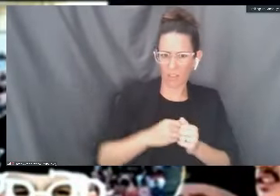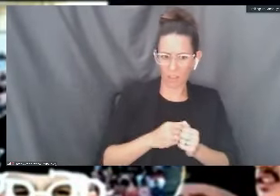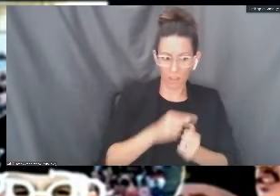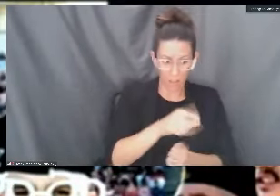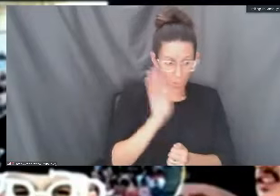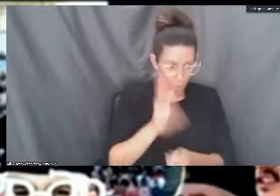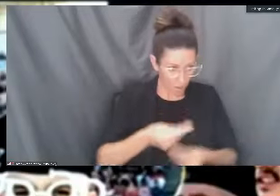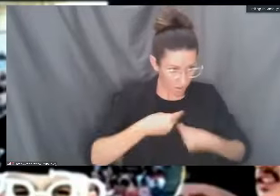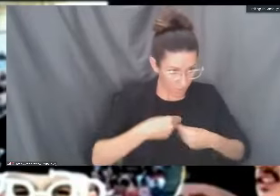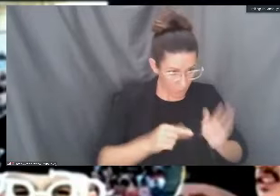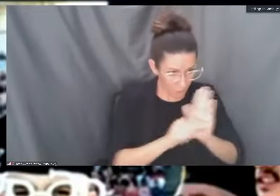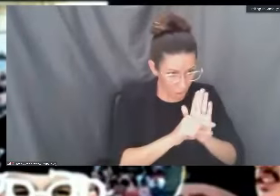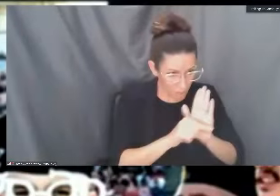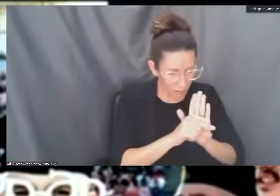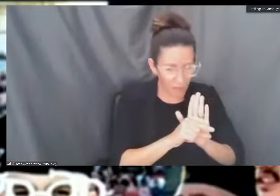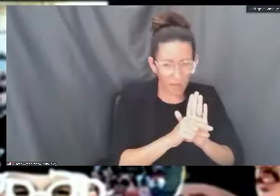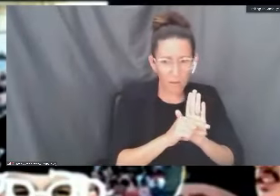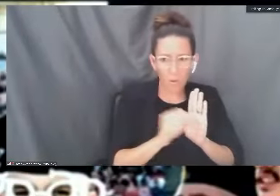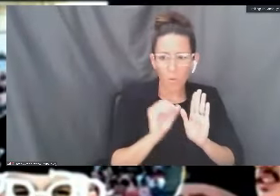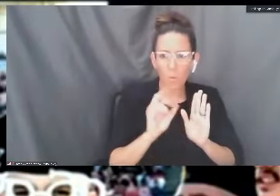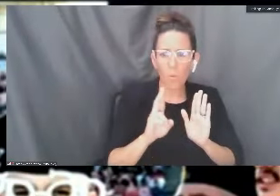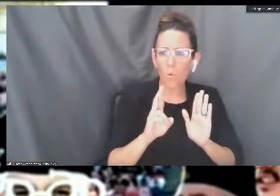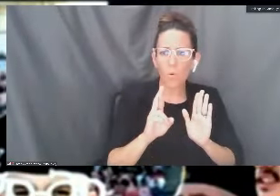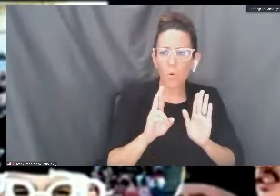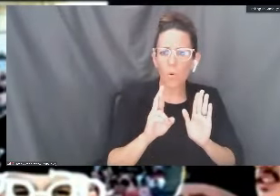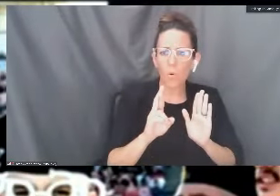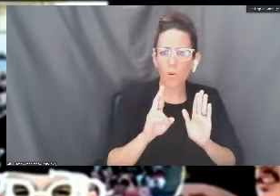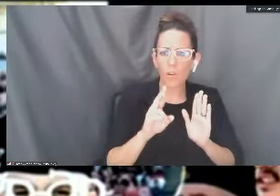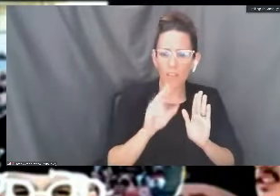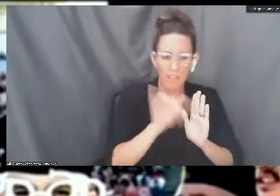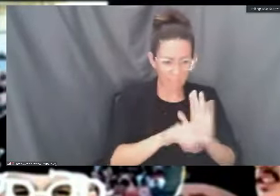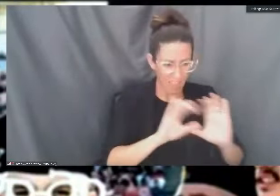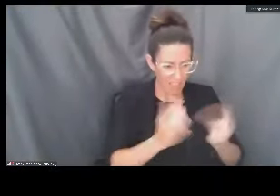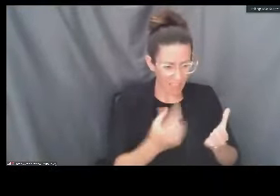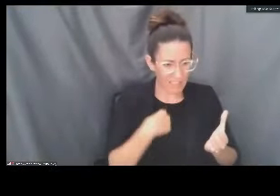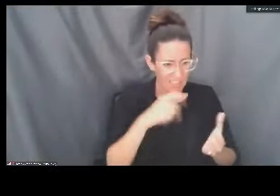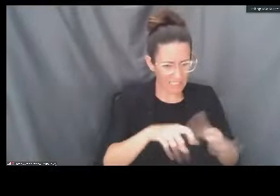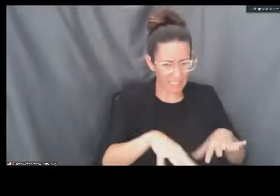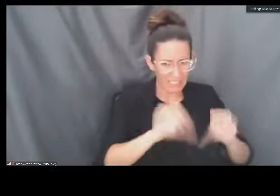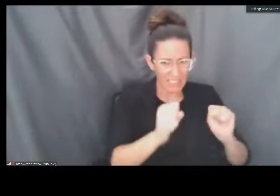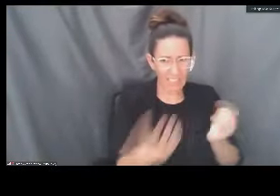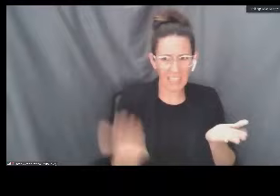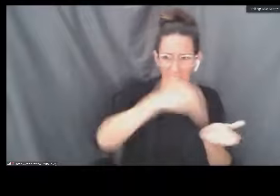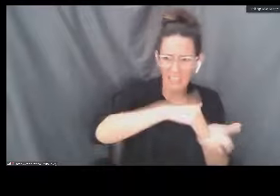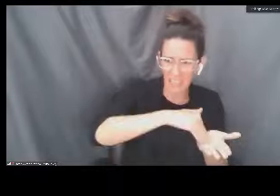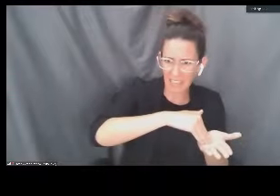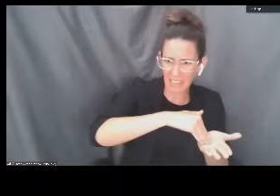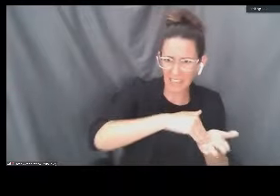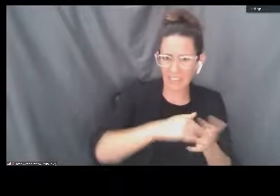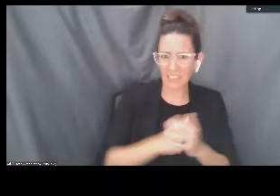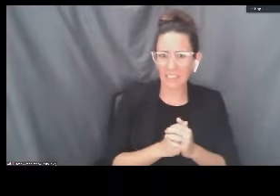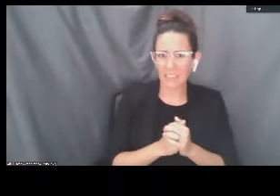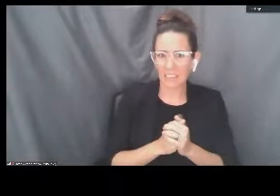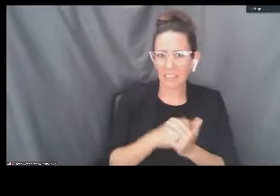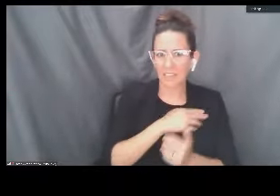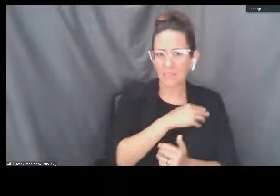grade or is there or is this a course I'm going to have to read? I tore the ones I wanted to.